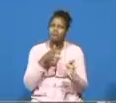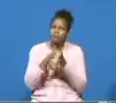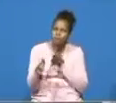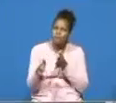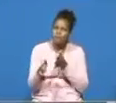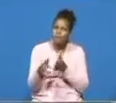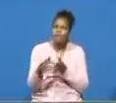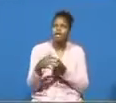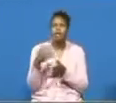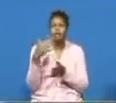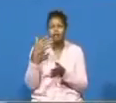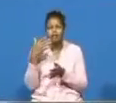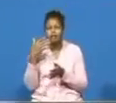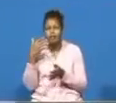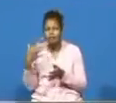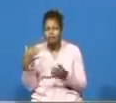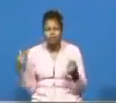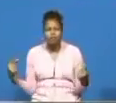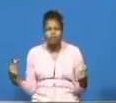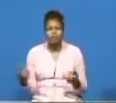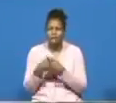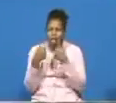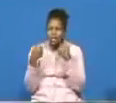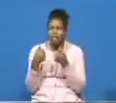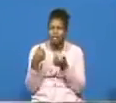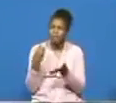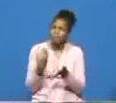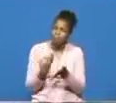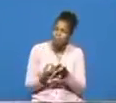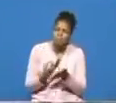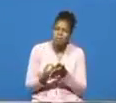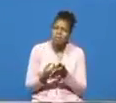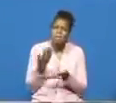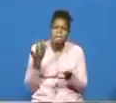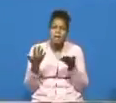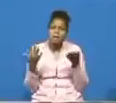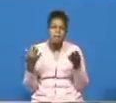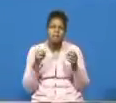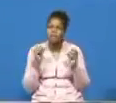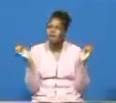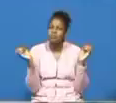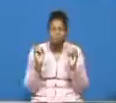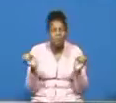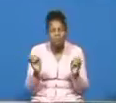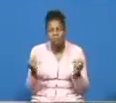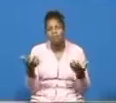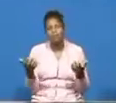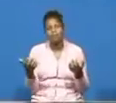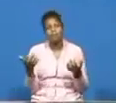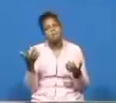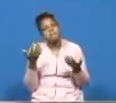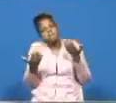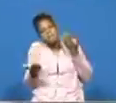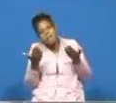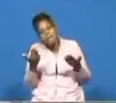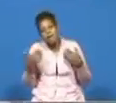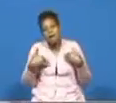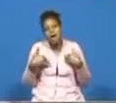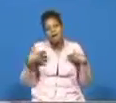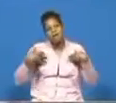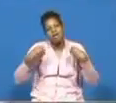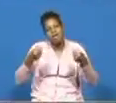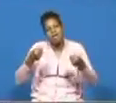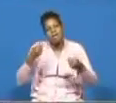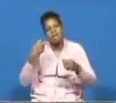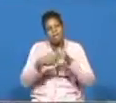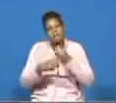things are tough financially you may be down there may be issues even with your health but the truth